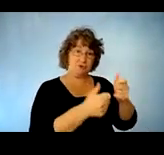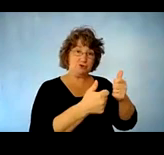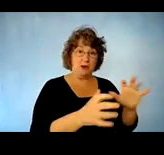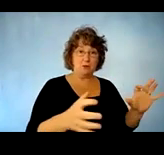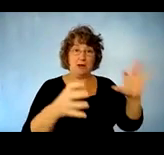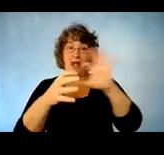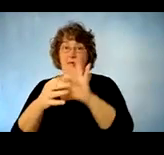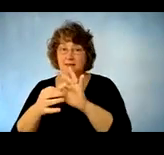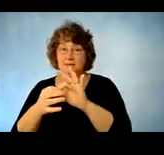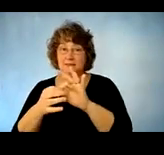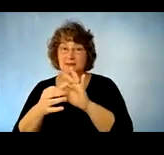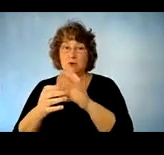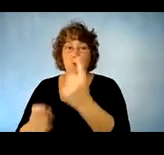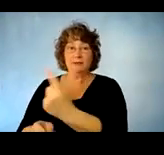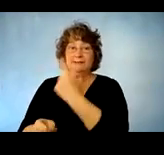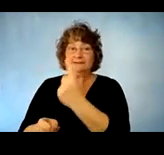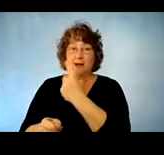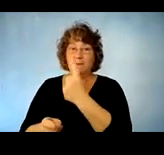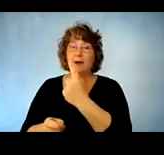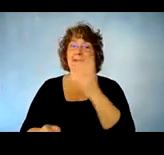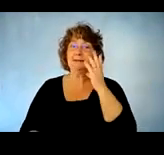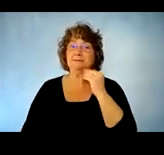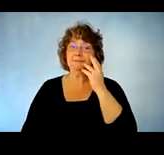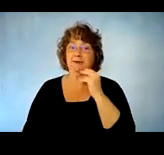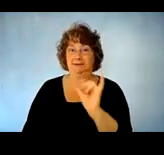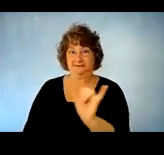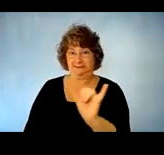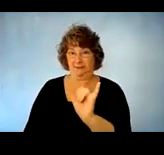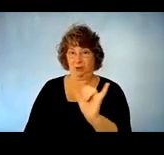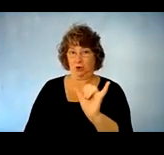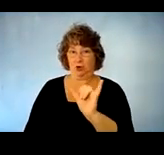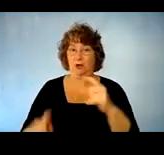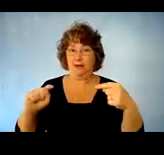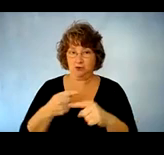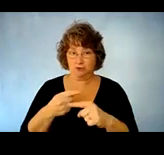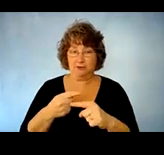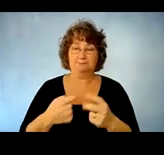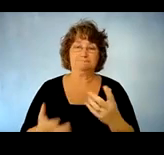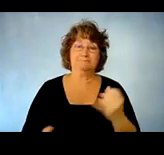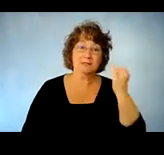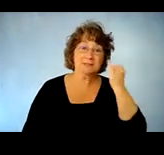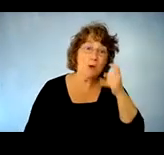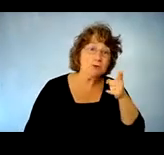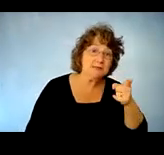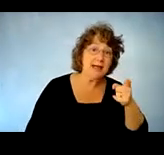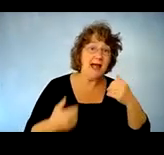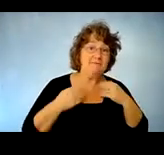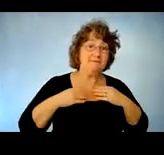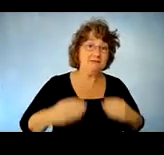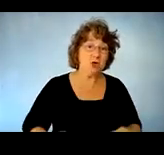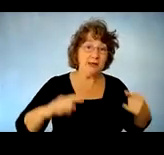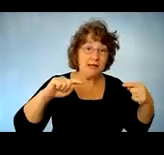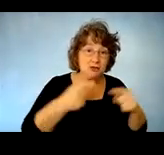of injury and they they used to work in manual and physical labor let's say construction um connecting them